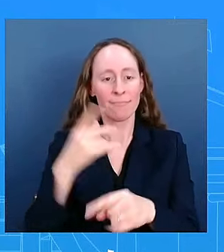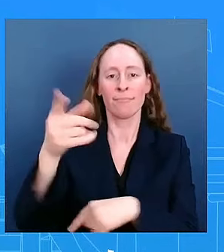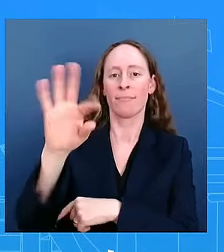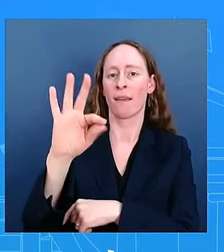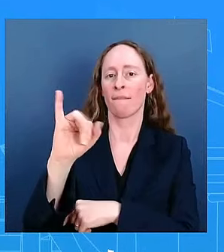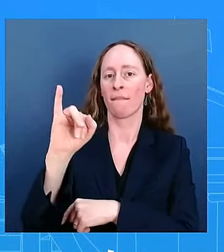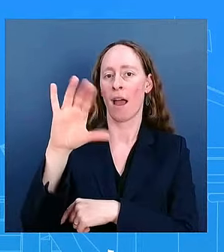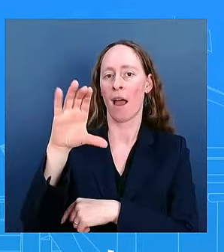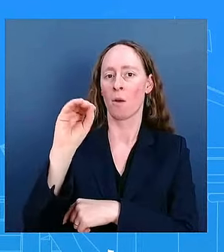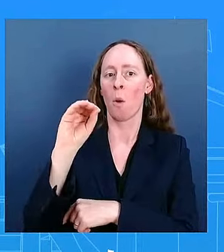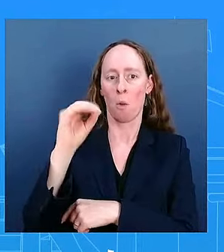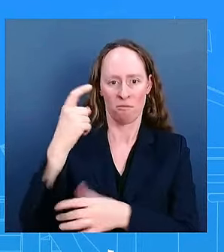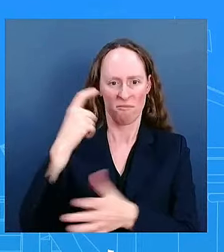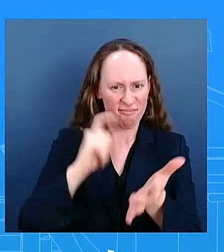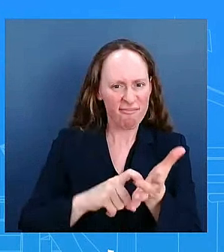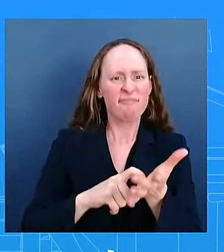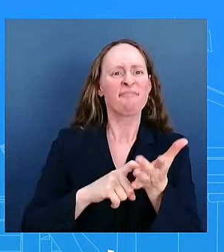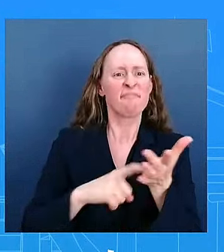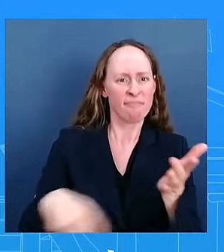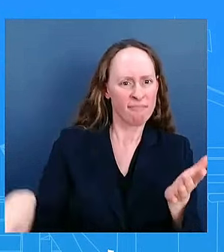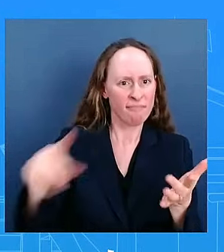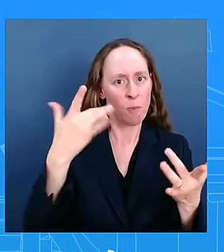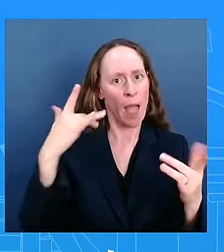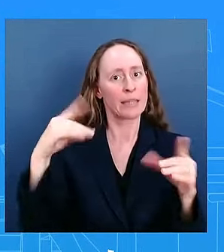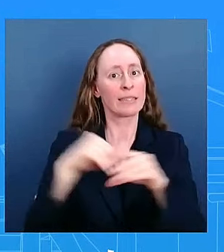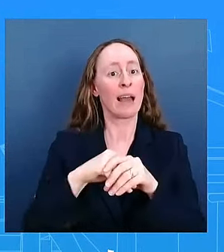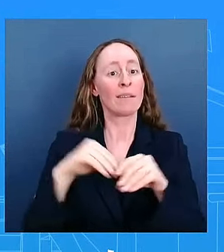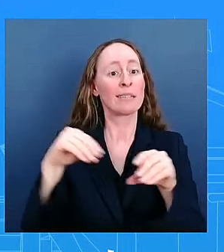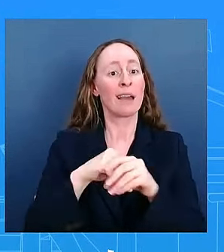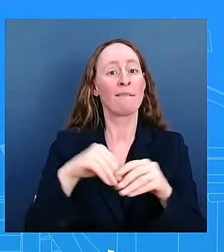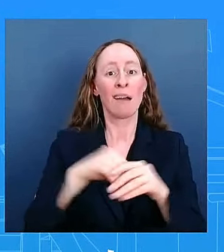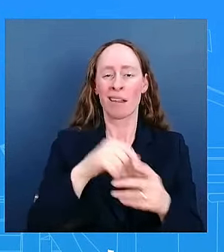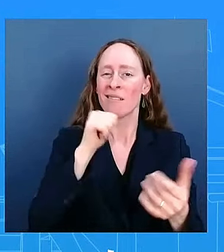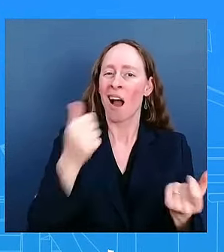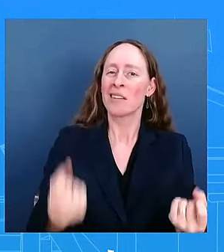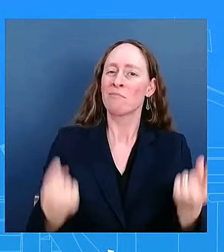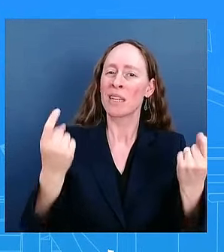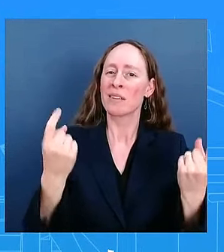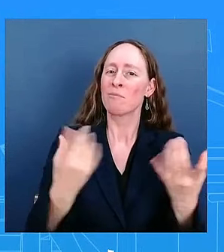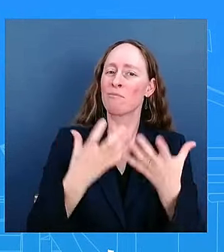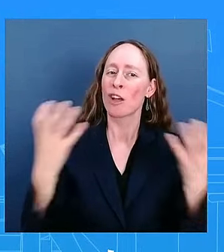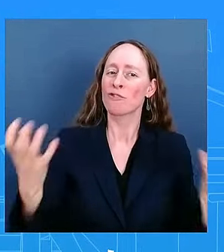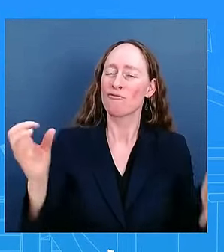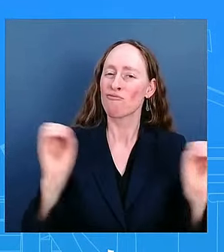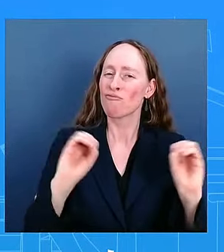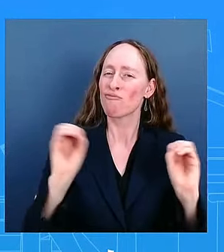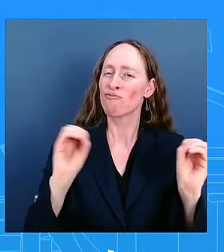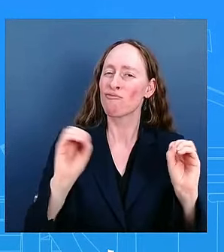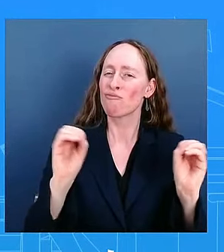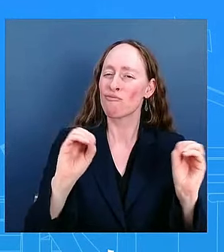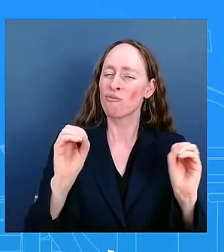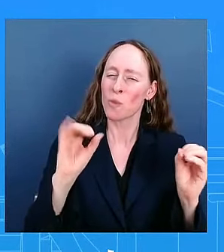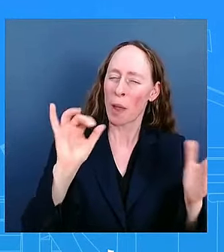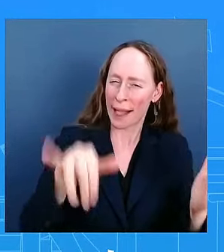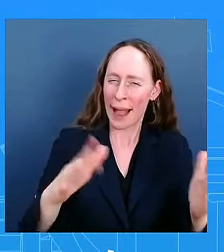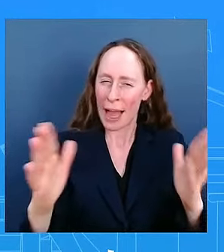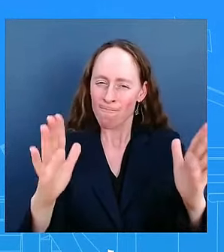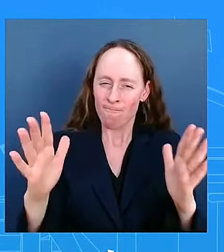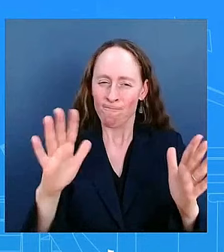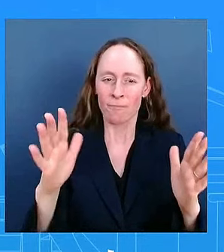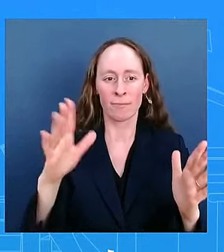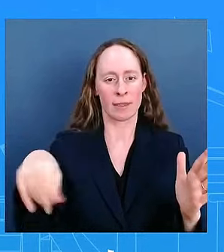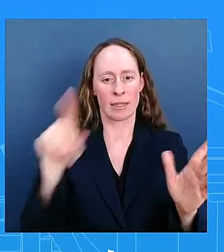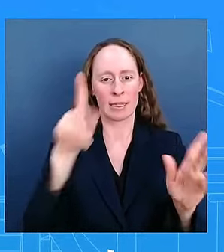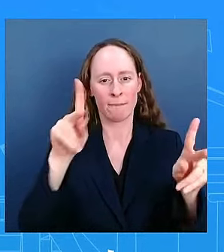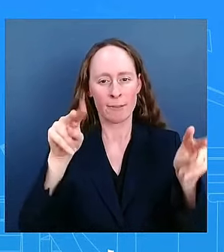high and so there's probably also a dynamic where people are needing to adapt to a world without those excess savings and that that